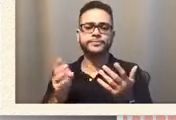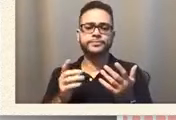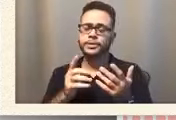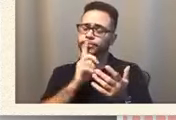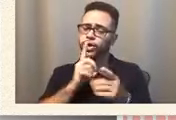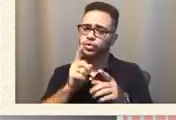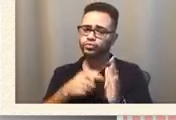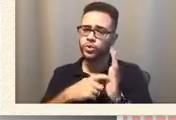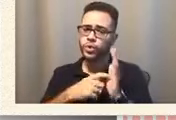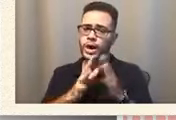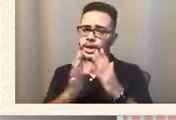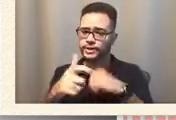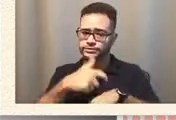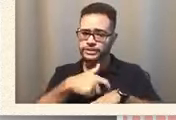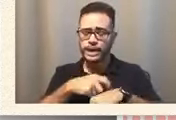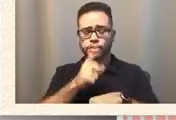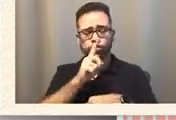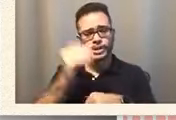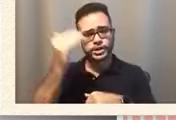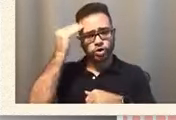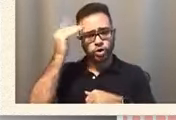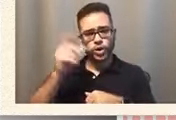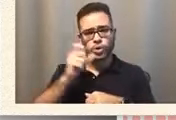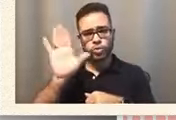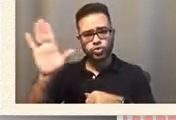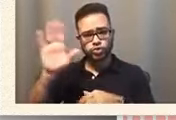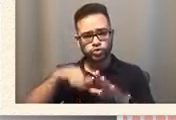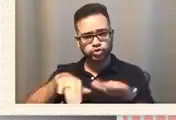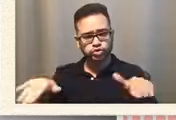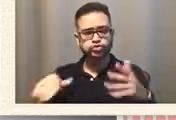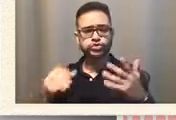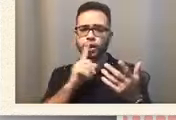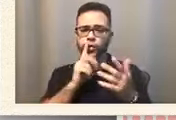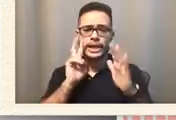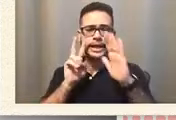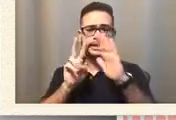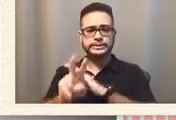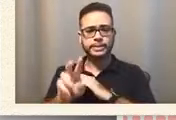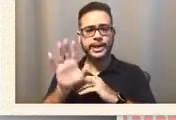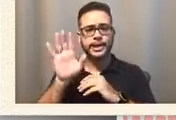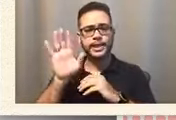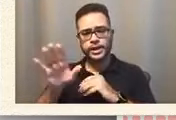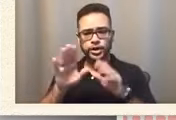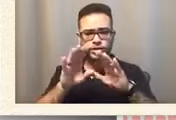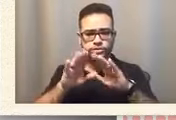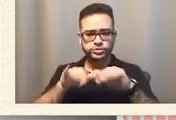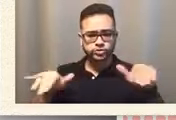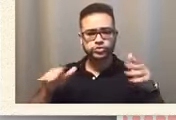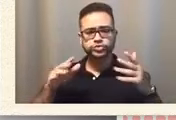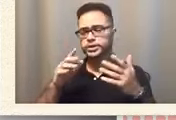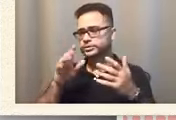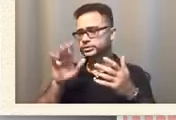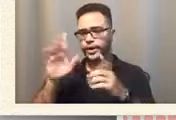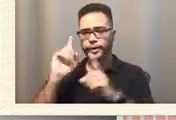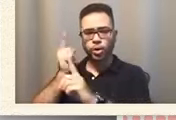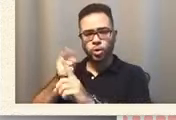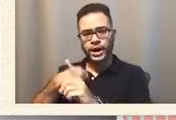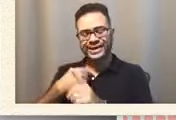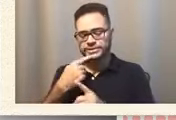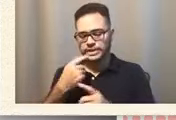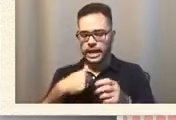child and really anticipating what it is that you want to and what the goal is. I always say I make a three-year plan,